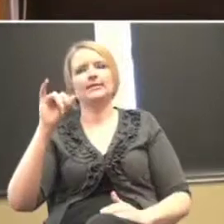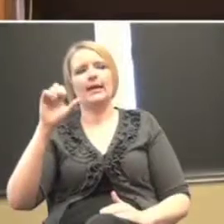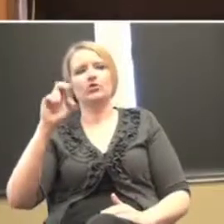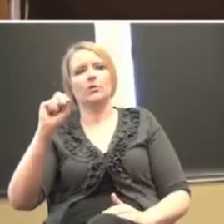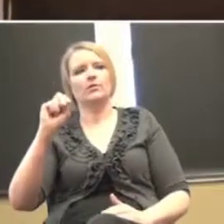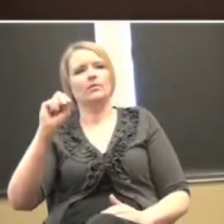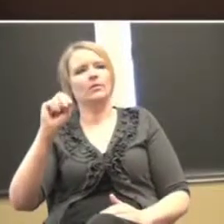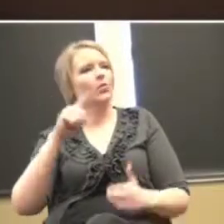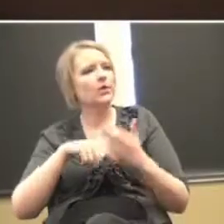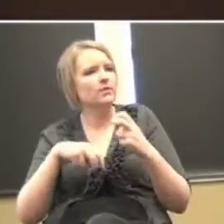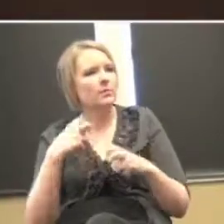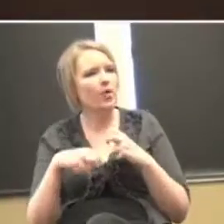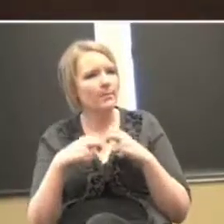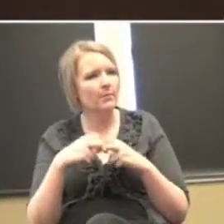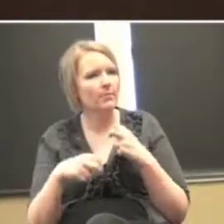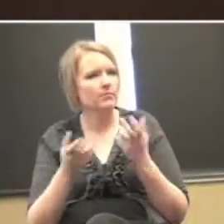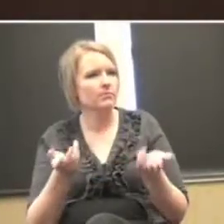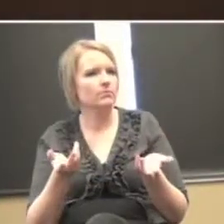What might be a problem here?